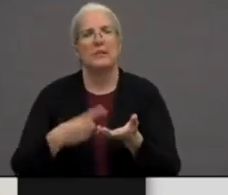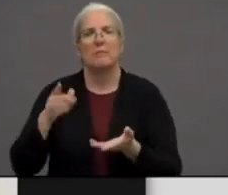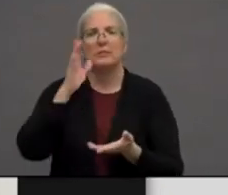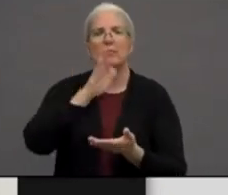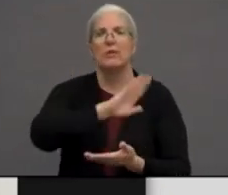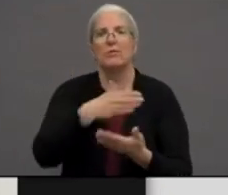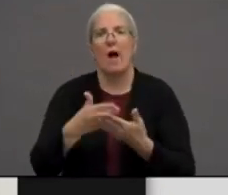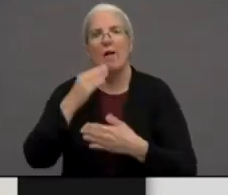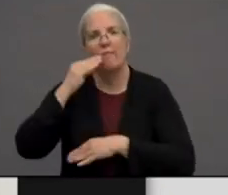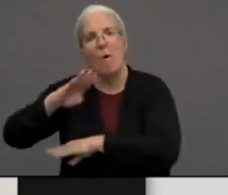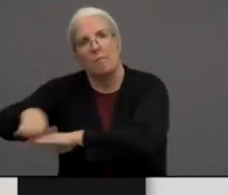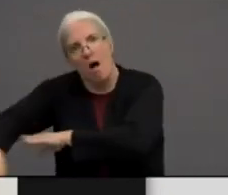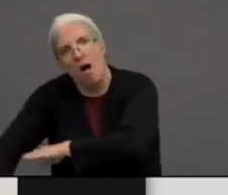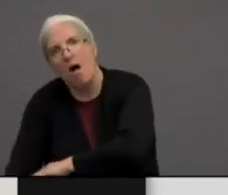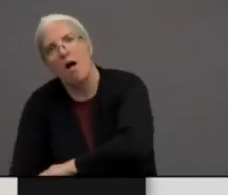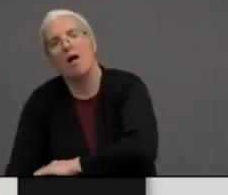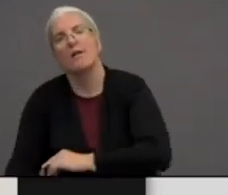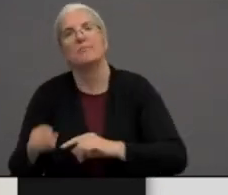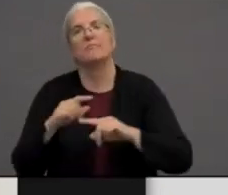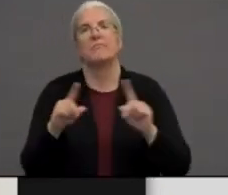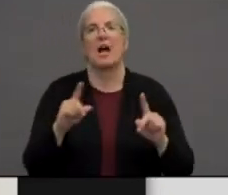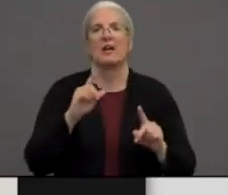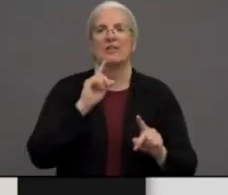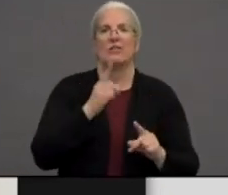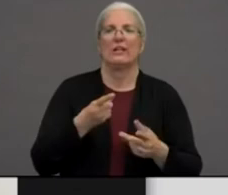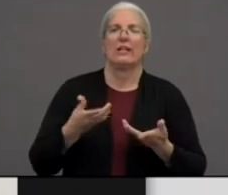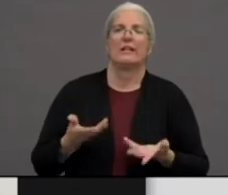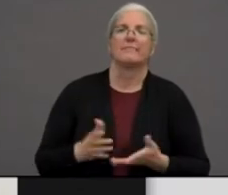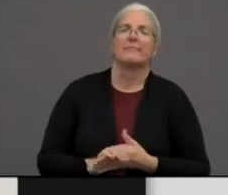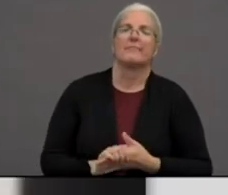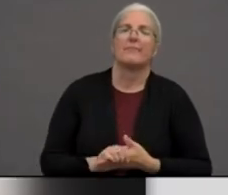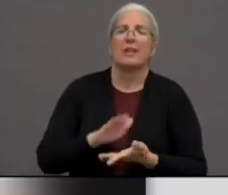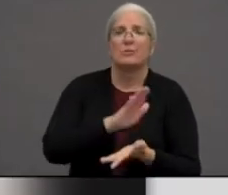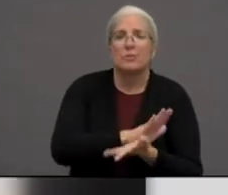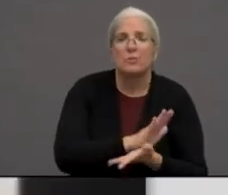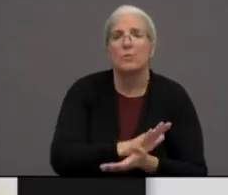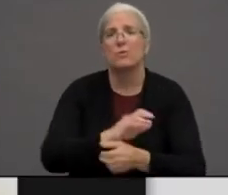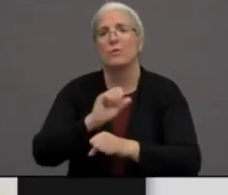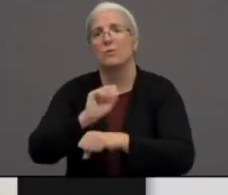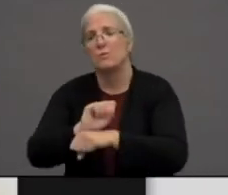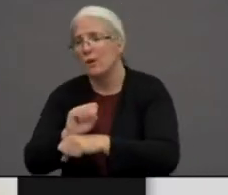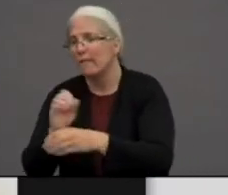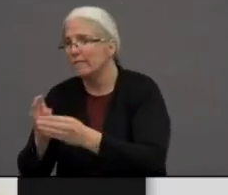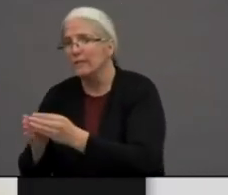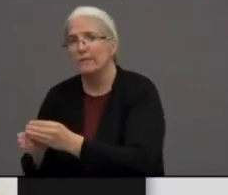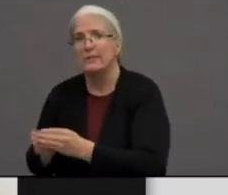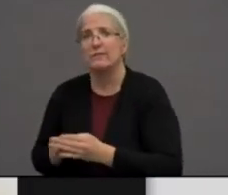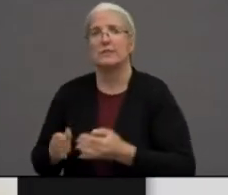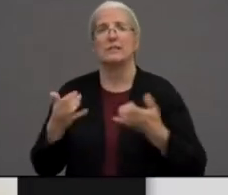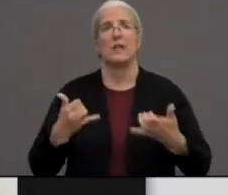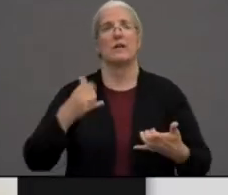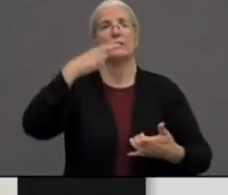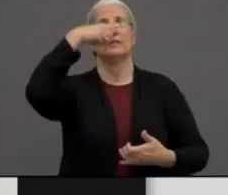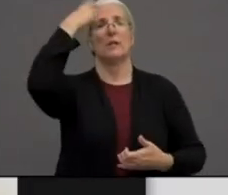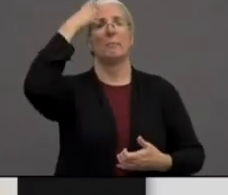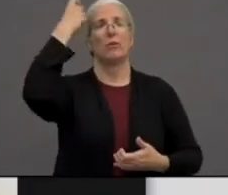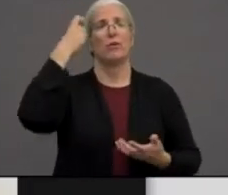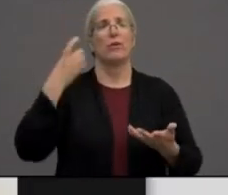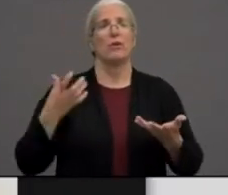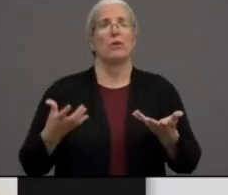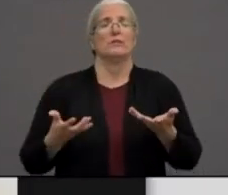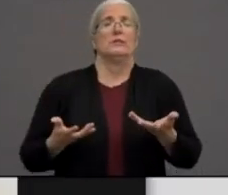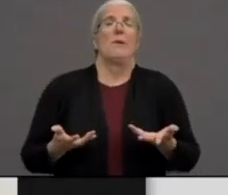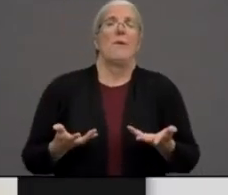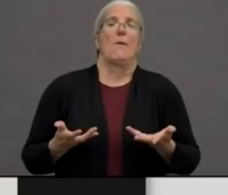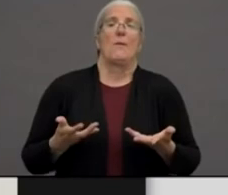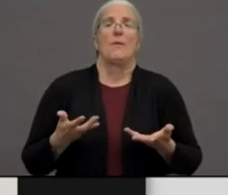wise, our kids were really good with getting all the work done. And then now we're into summer. And, but again, it's a lot of adjustment for us because we had